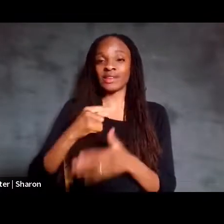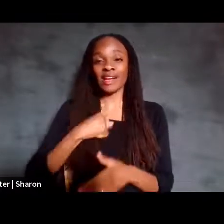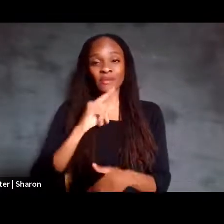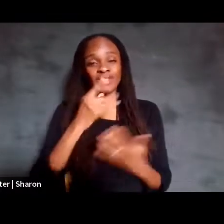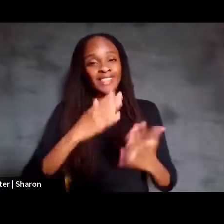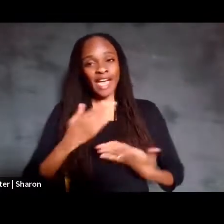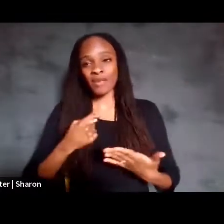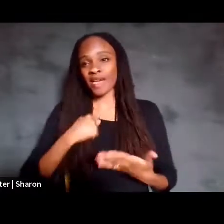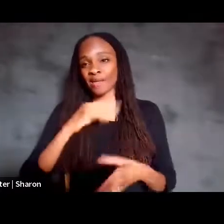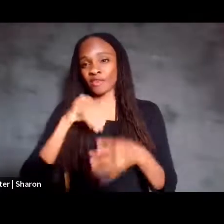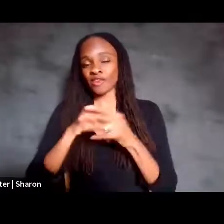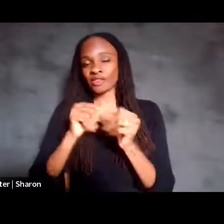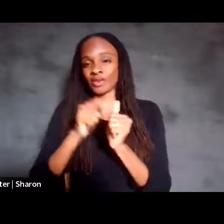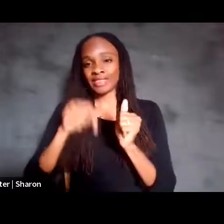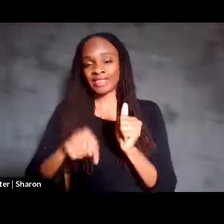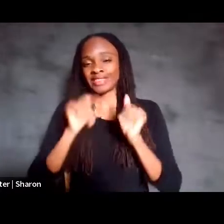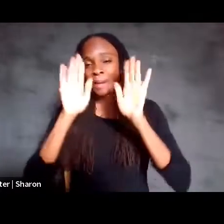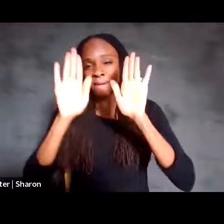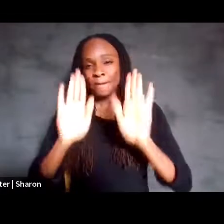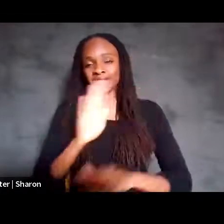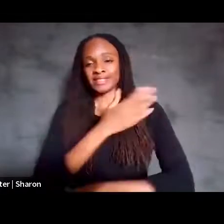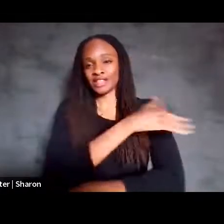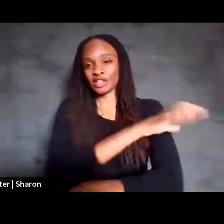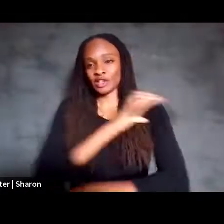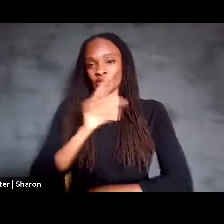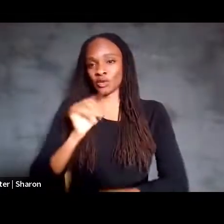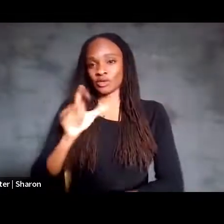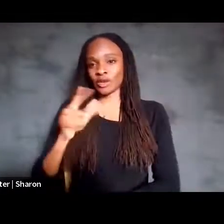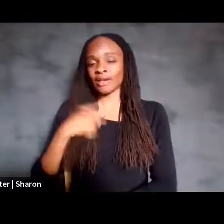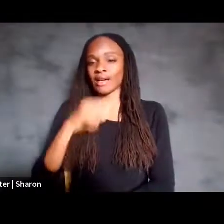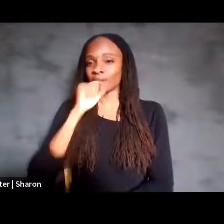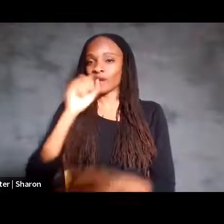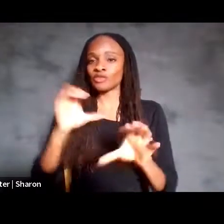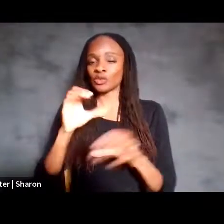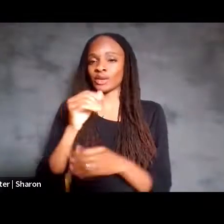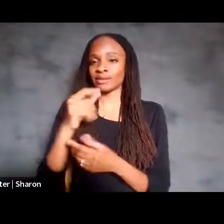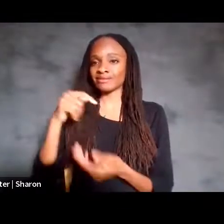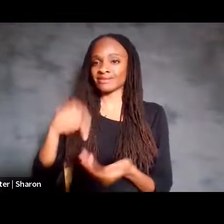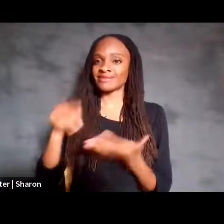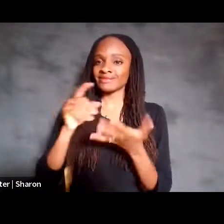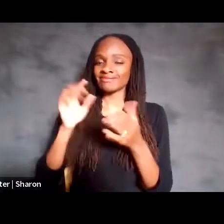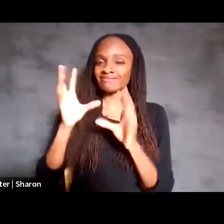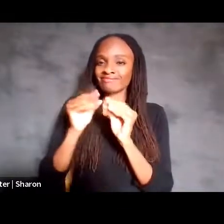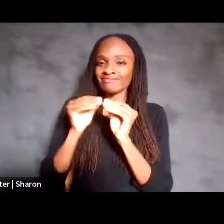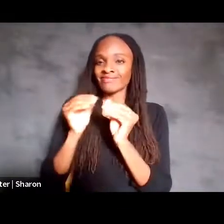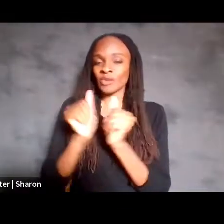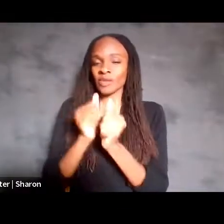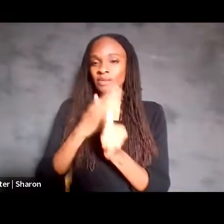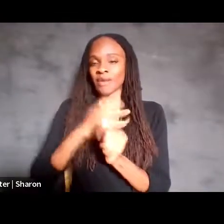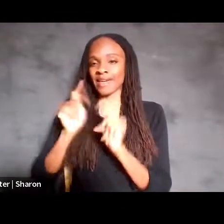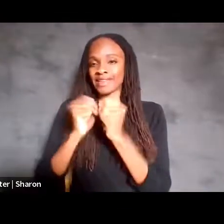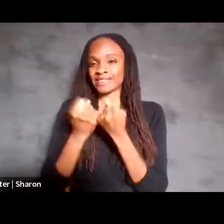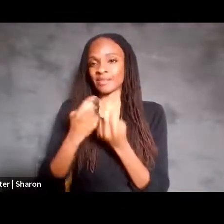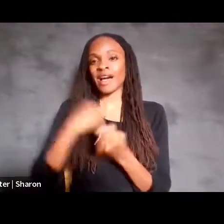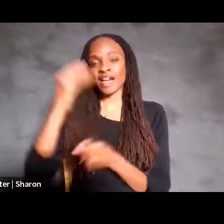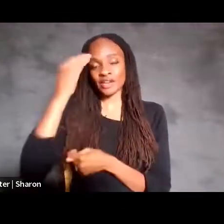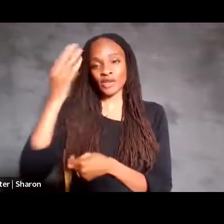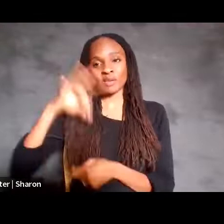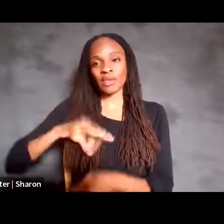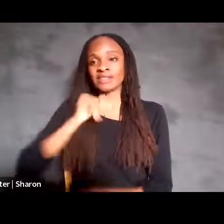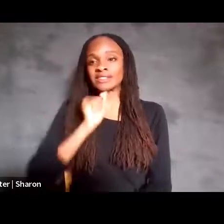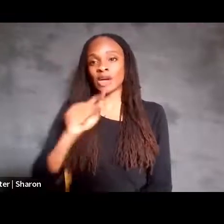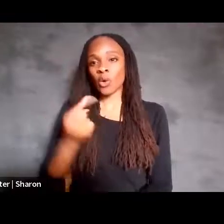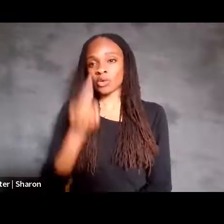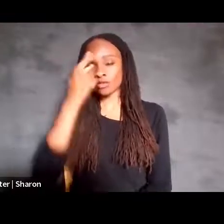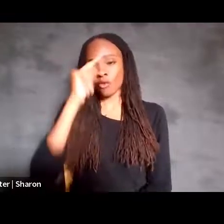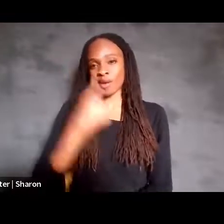involved in this amazing clinical trial. I love doing my sessions with my team, especially since I know the benefits will not be for myself